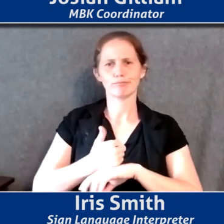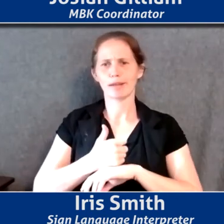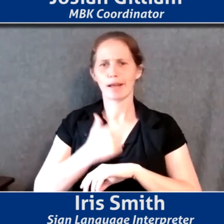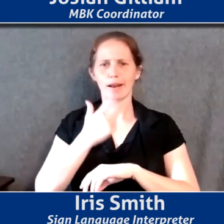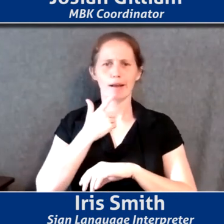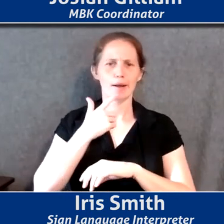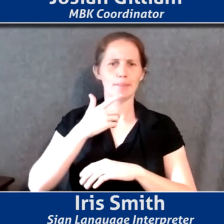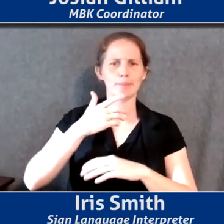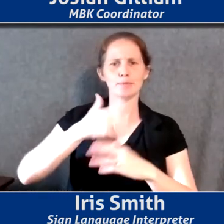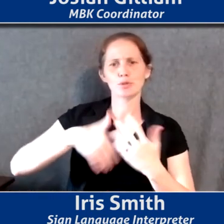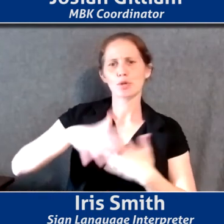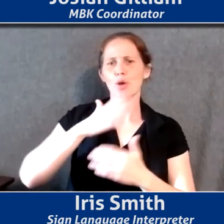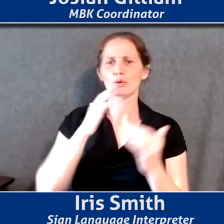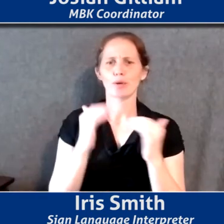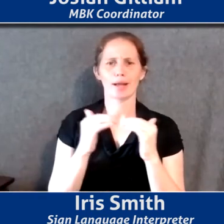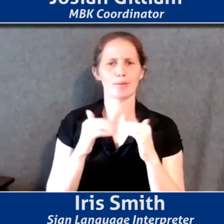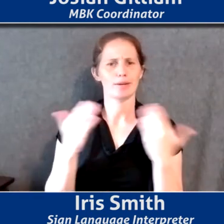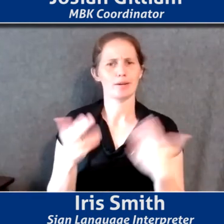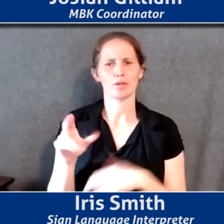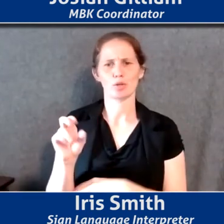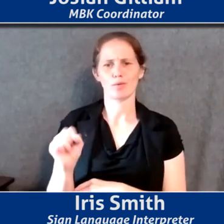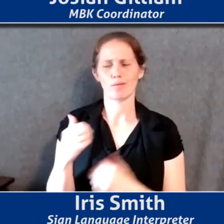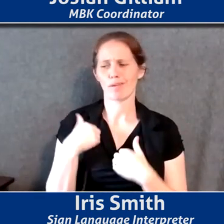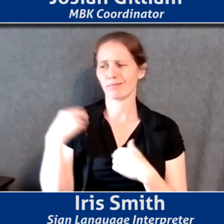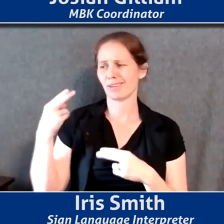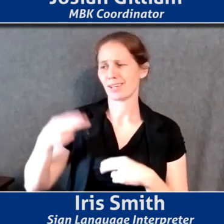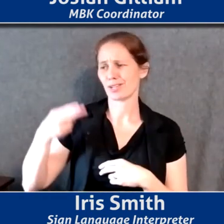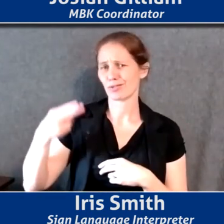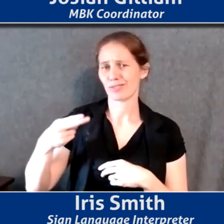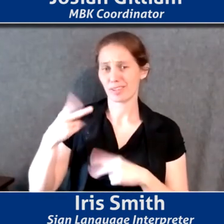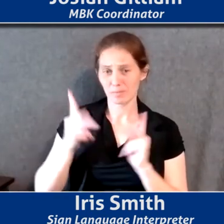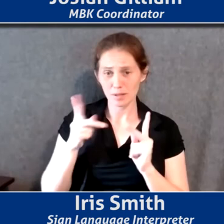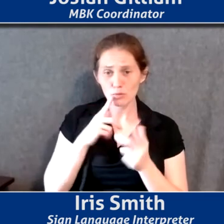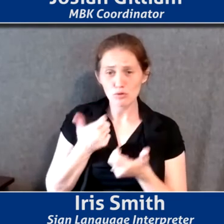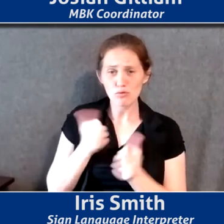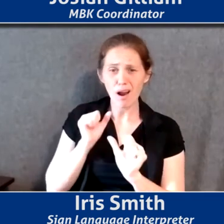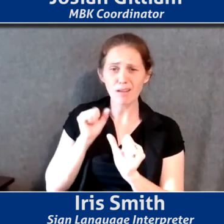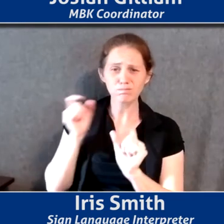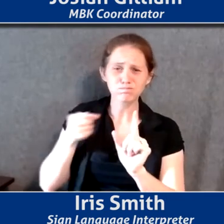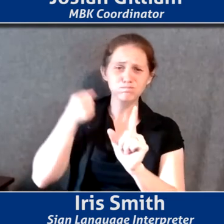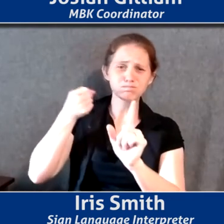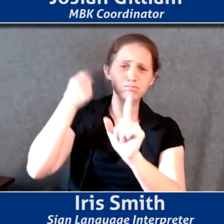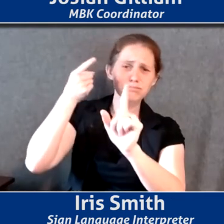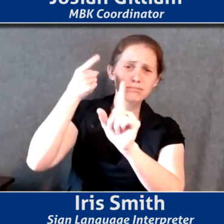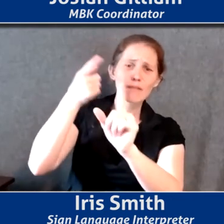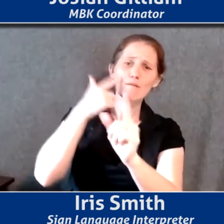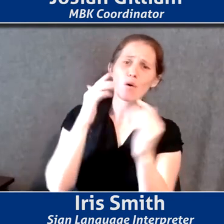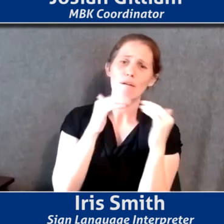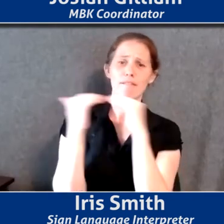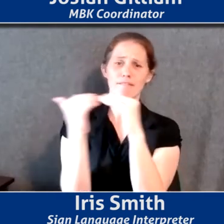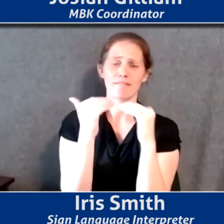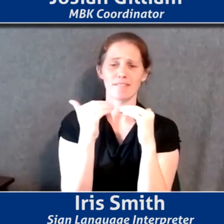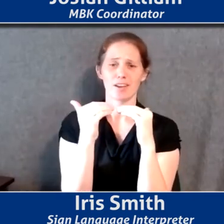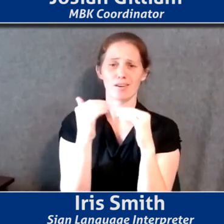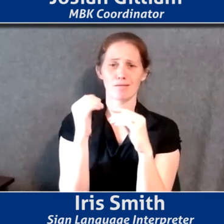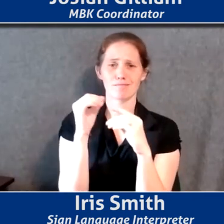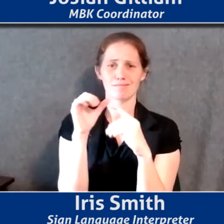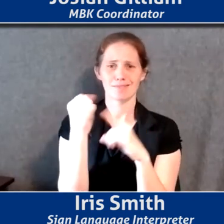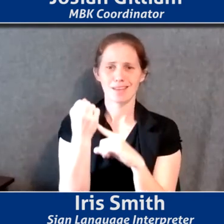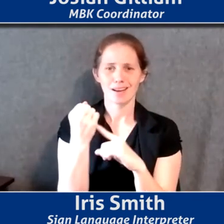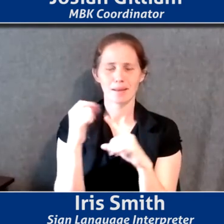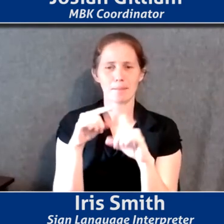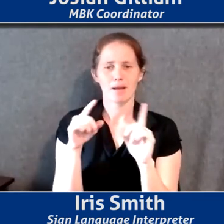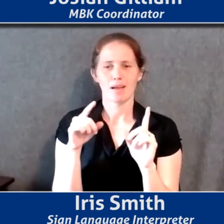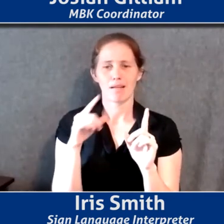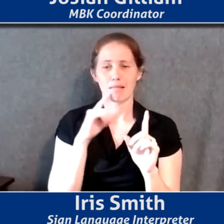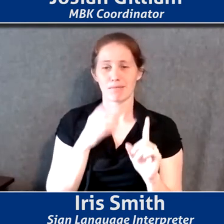that we've got a history of people working towards a fair and just society. Um, but the, the things